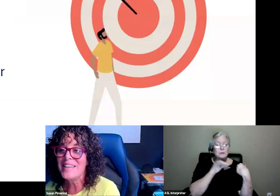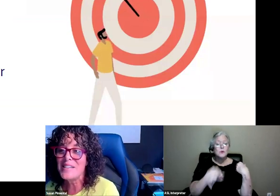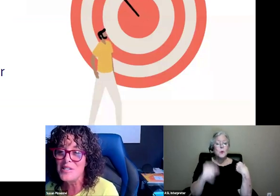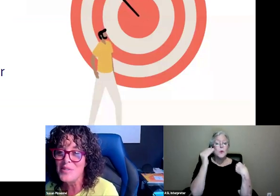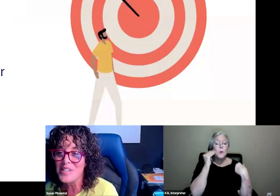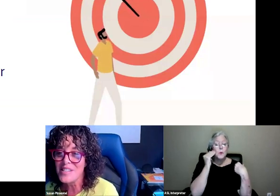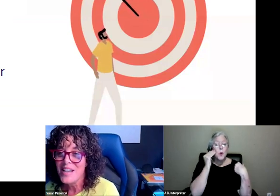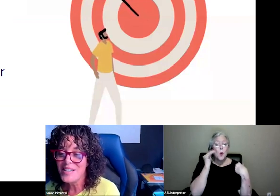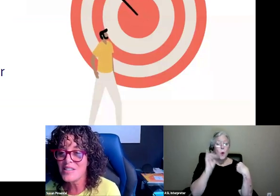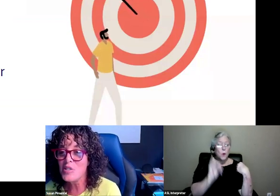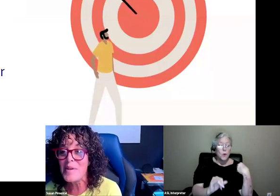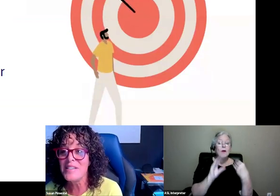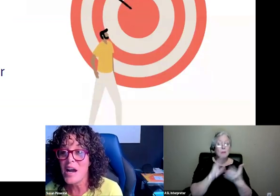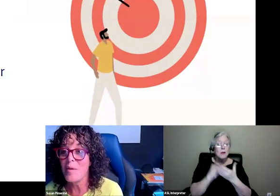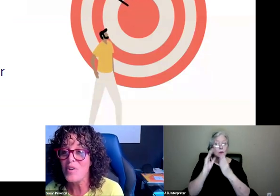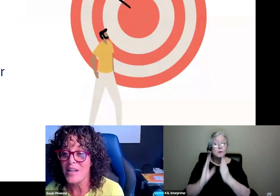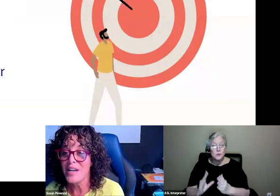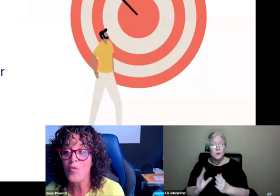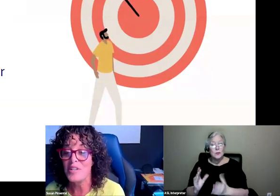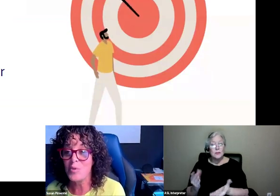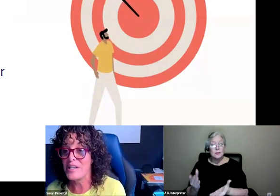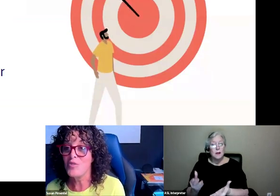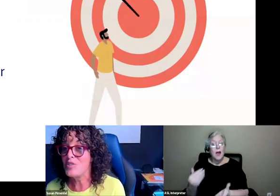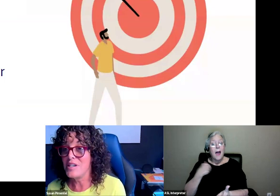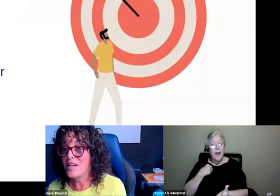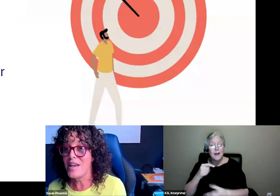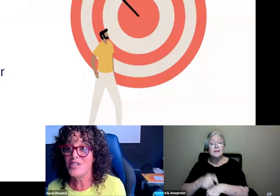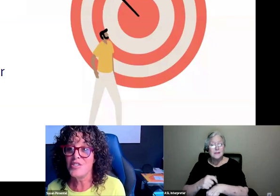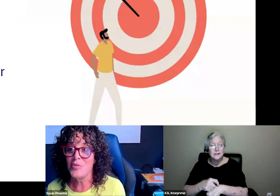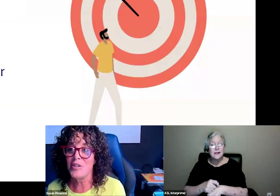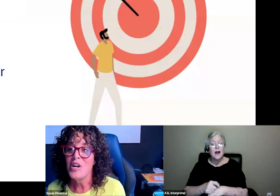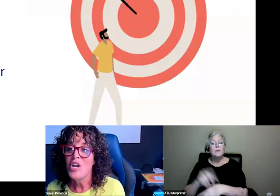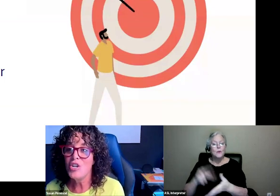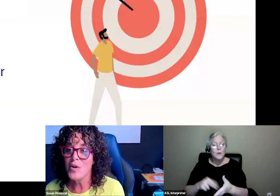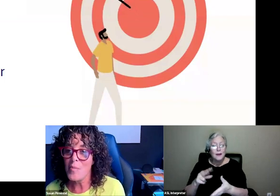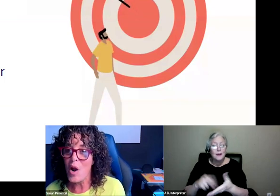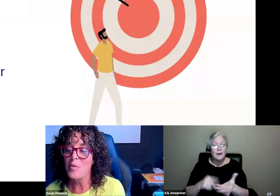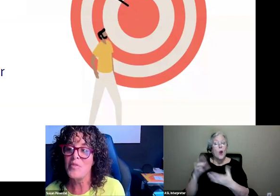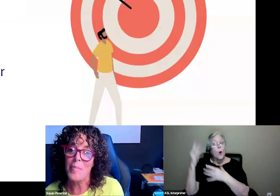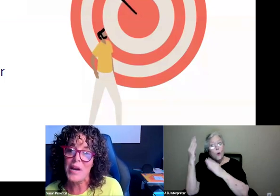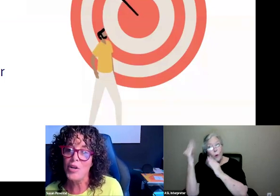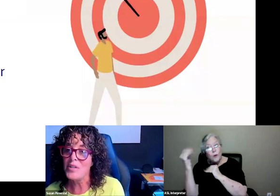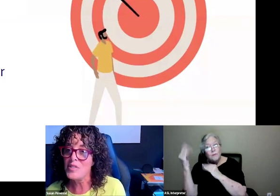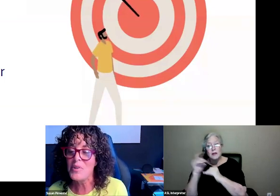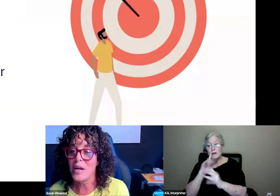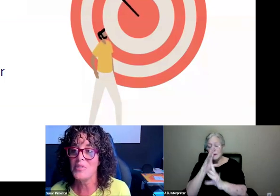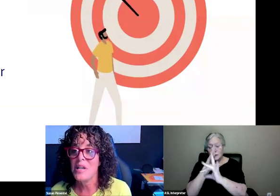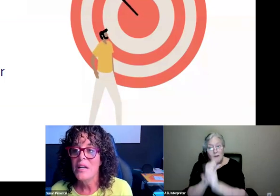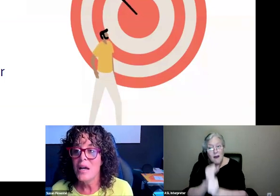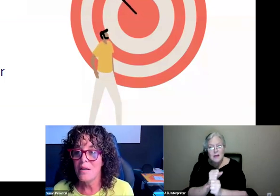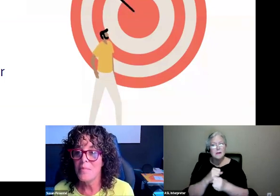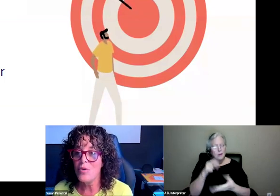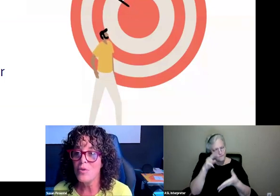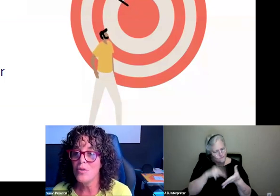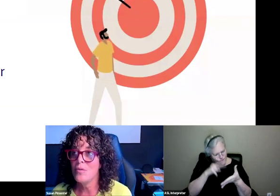that the student is actually spending time reading. Now, hopefully it's really interesting and engaging so that you don't have a problem with that. But I know that sometimes